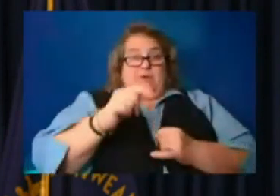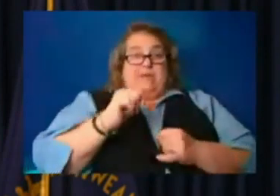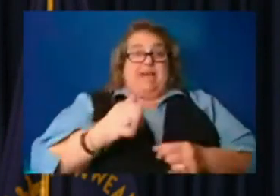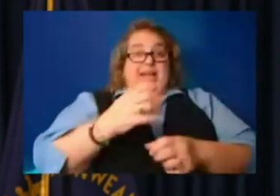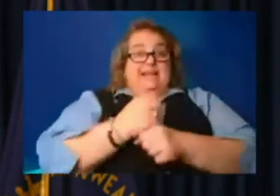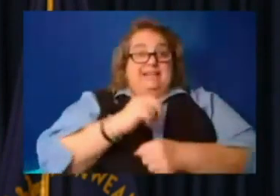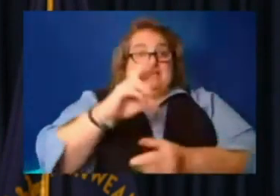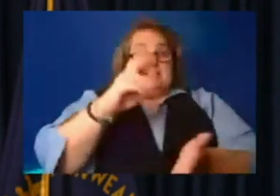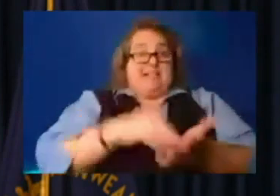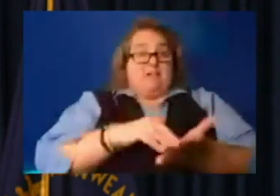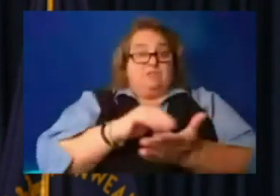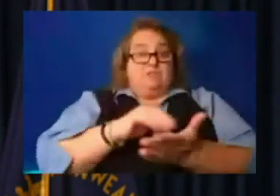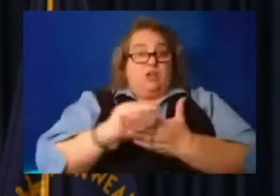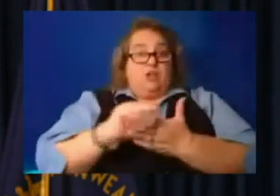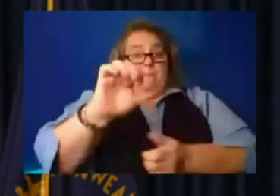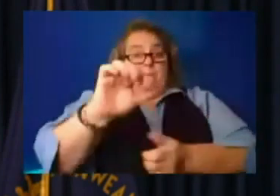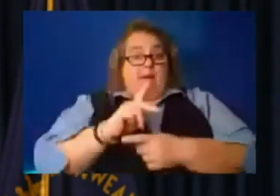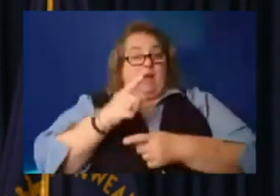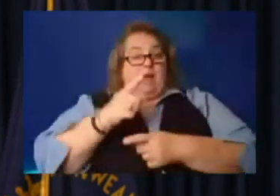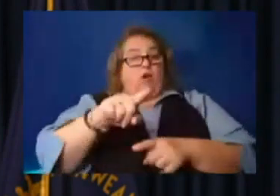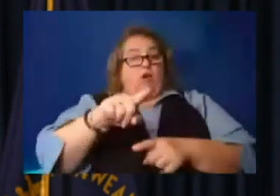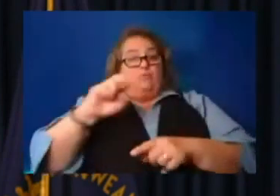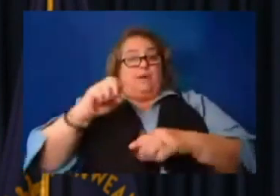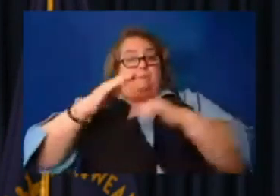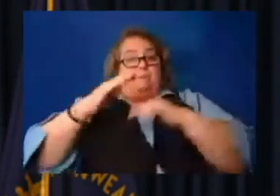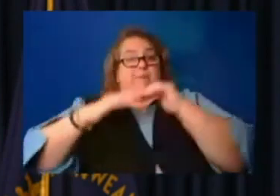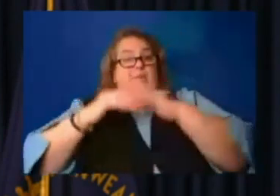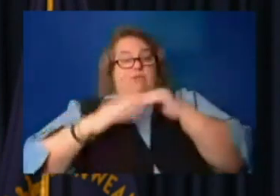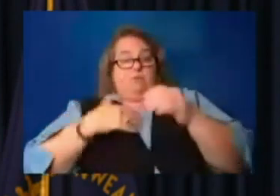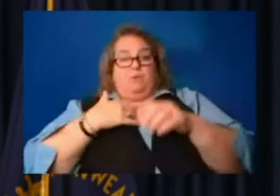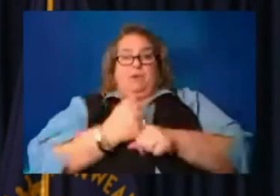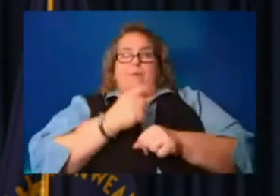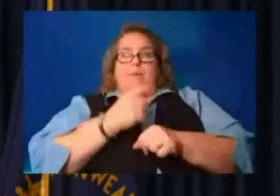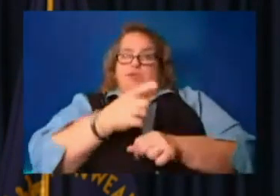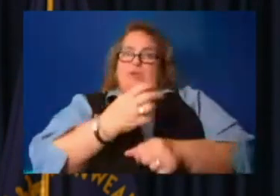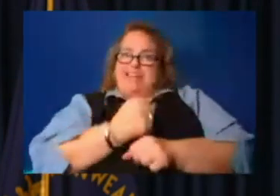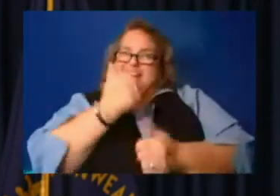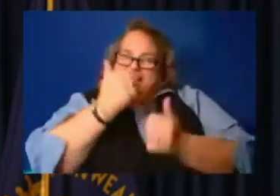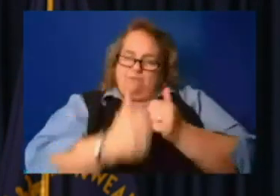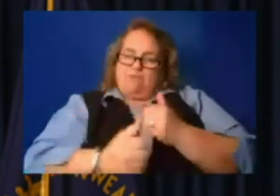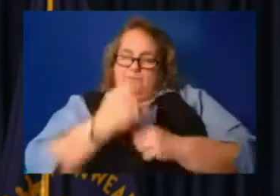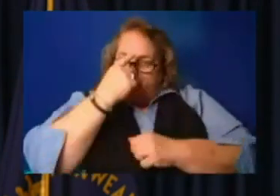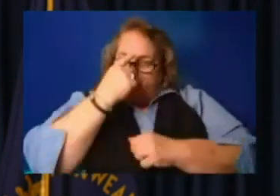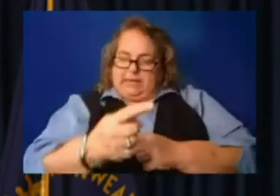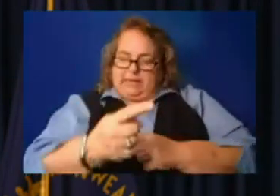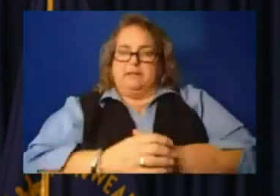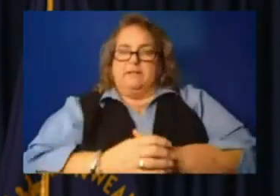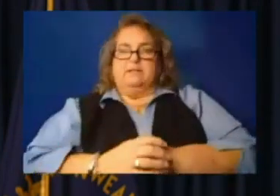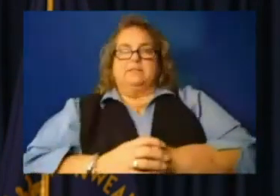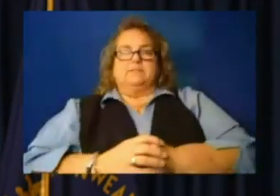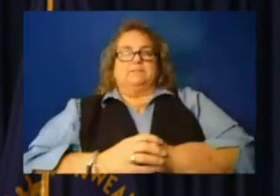in rebuilding. Um, we want to make sure they get every single penny of it. Um,